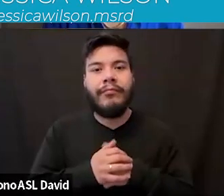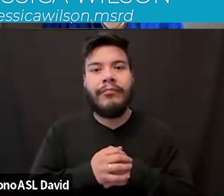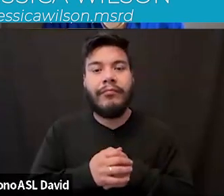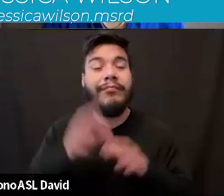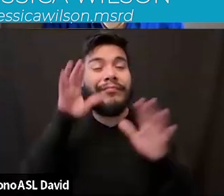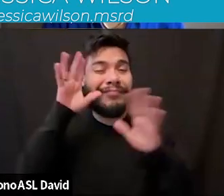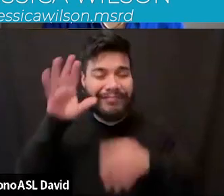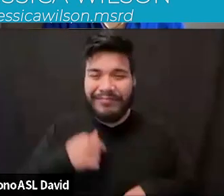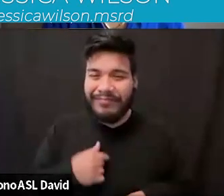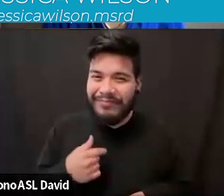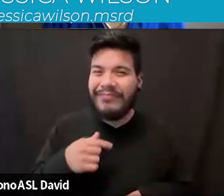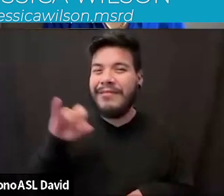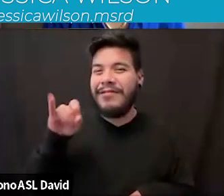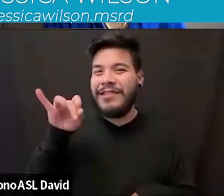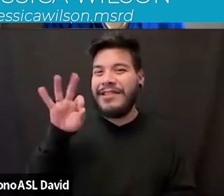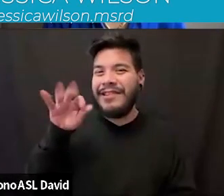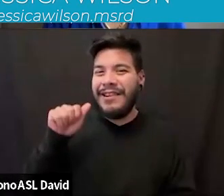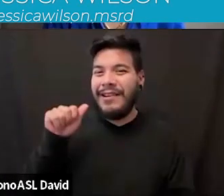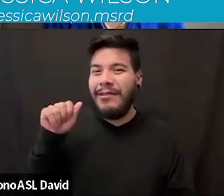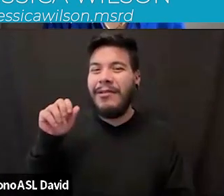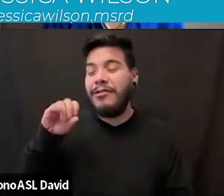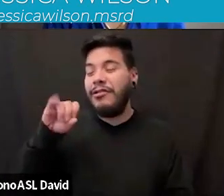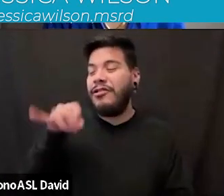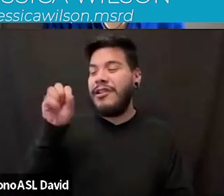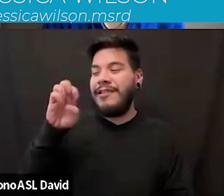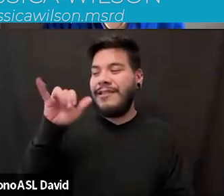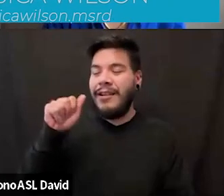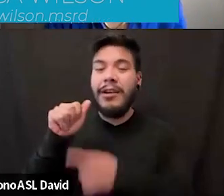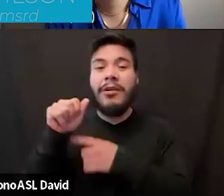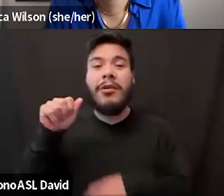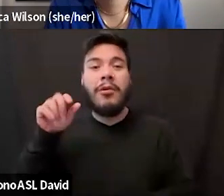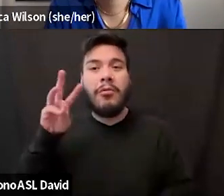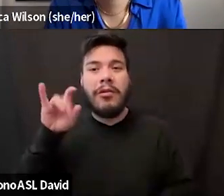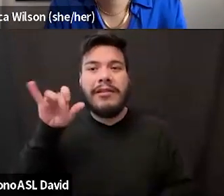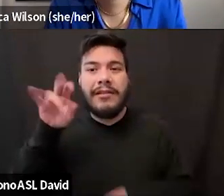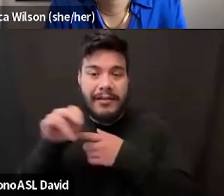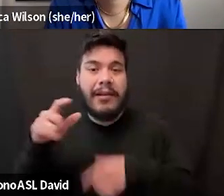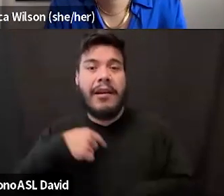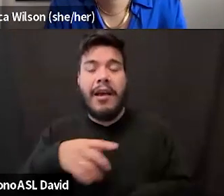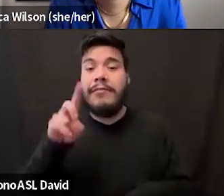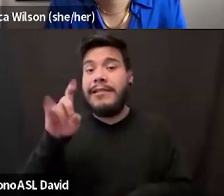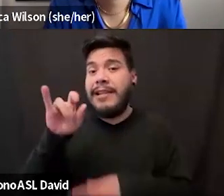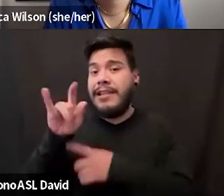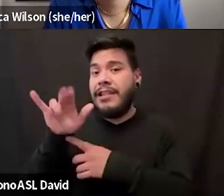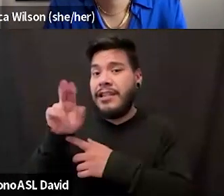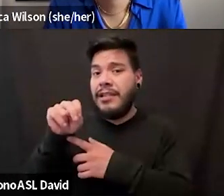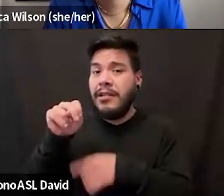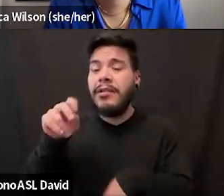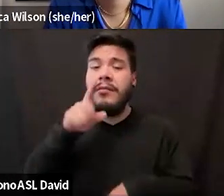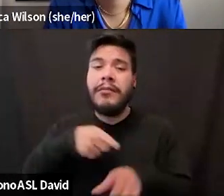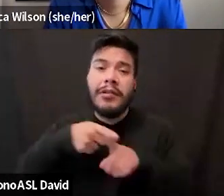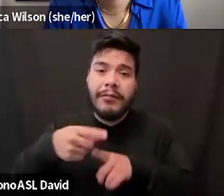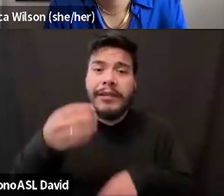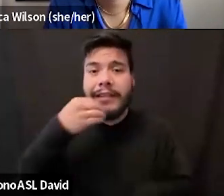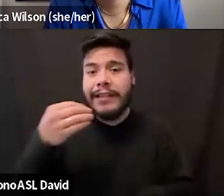I am the author of the book. I'm also a clinical dietitian specializing in eating disorders among marginalized